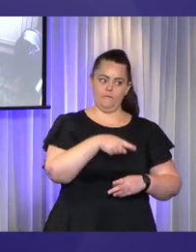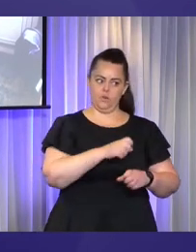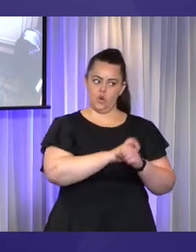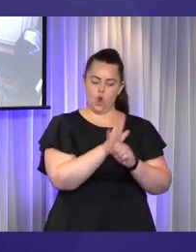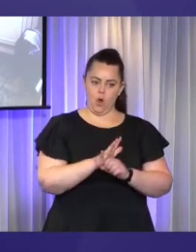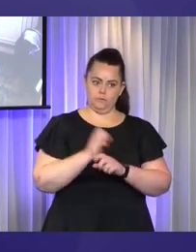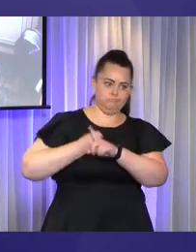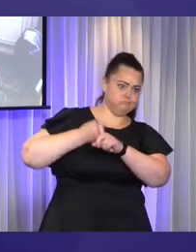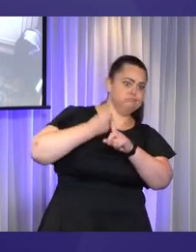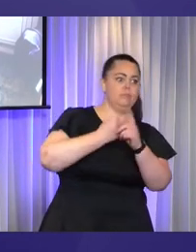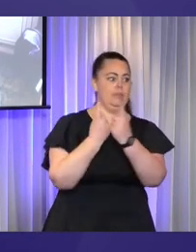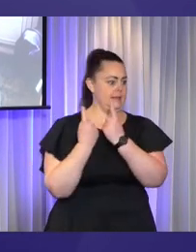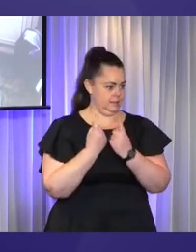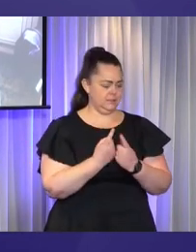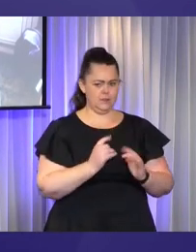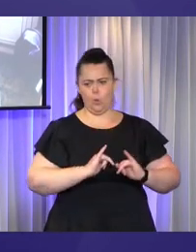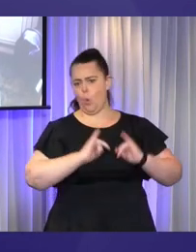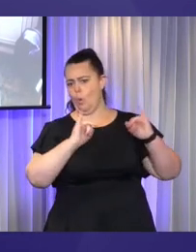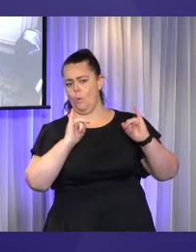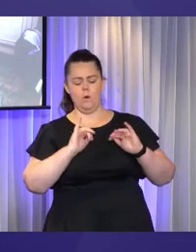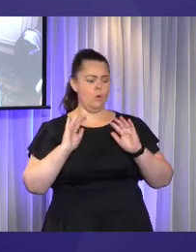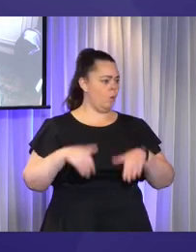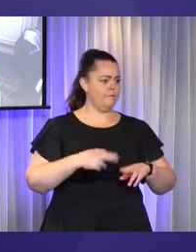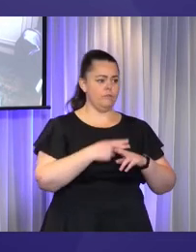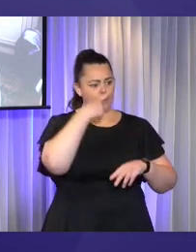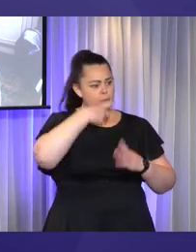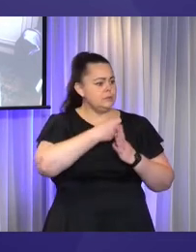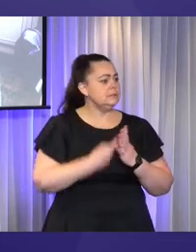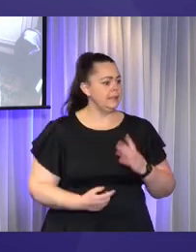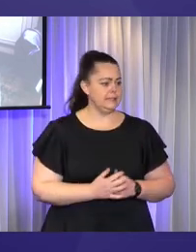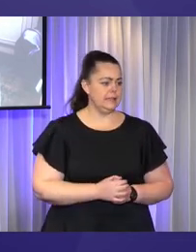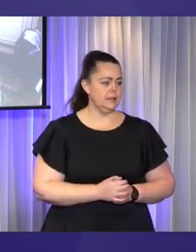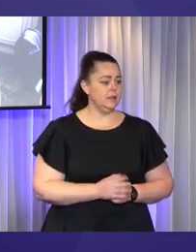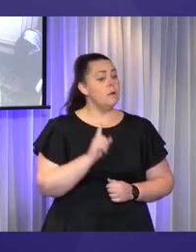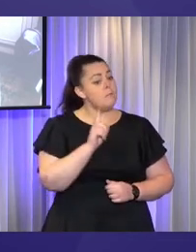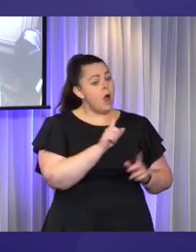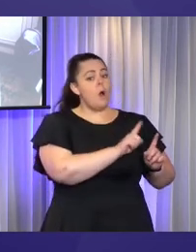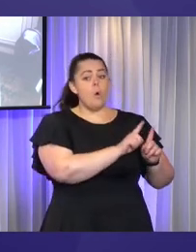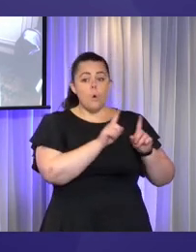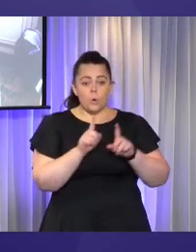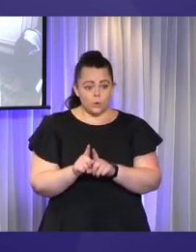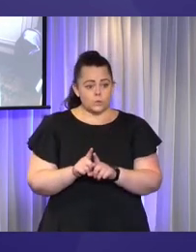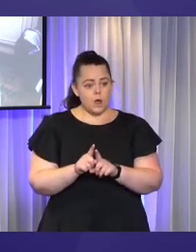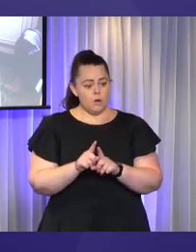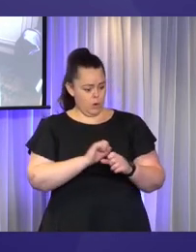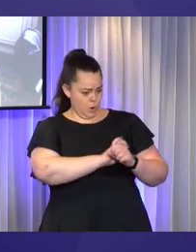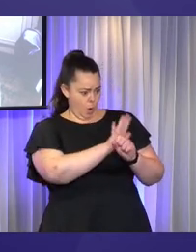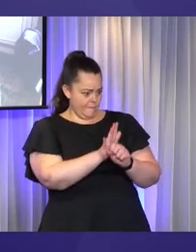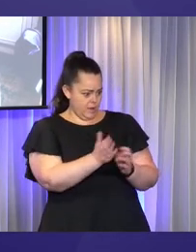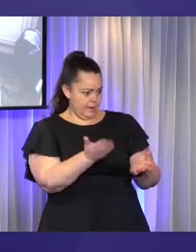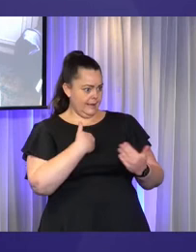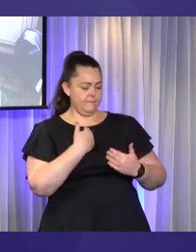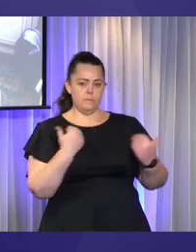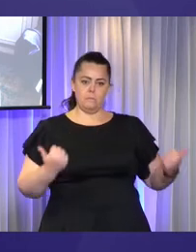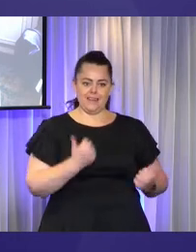with disabilities. But there were also innovations during COVID, and innovations that saw my son